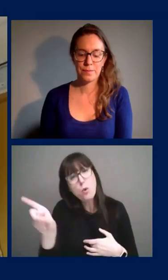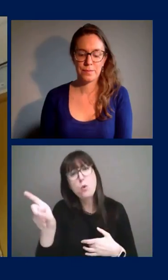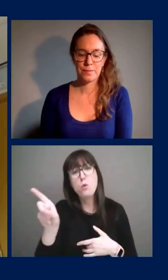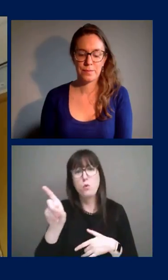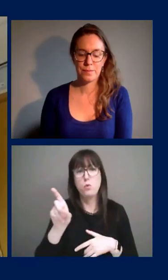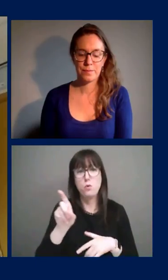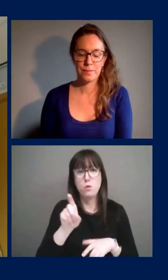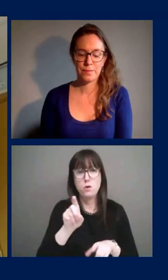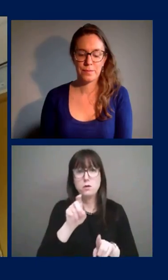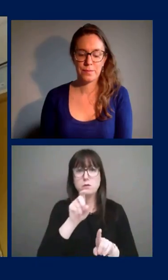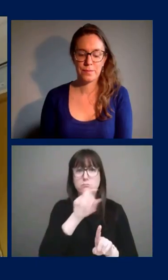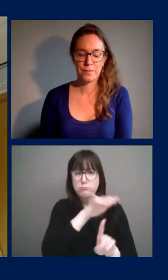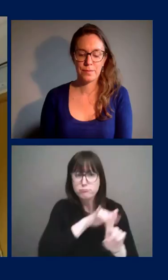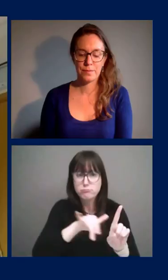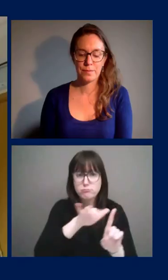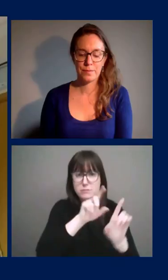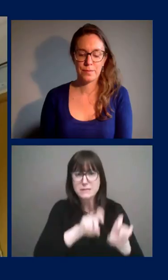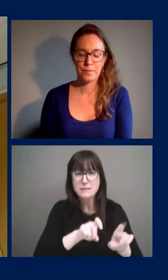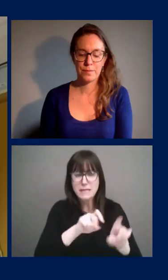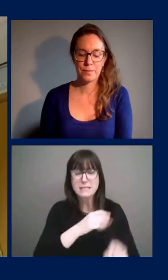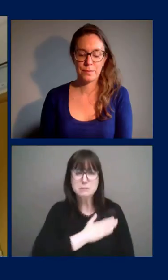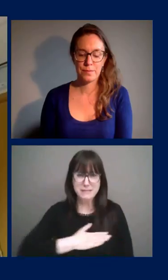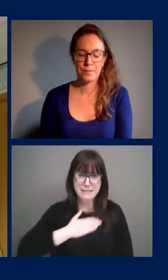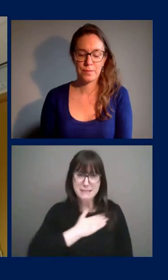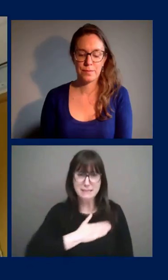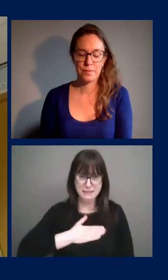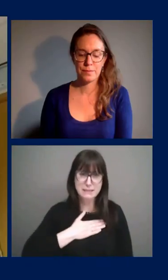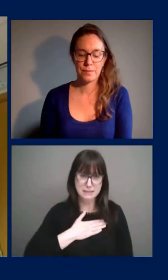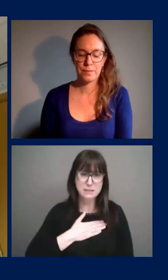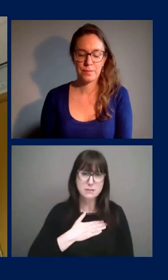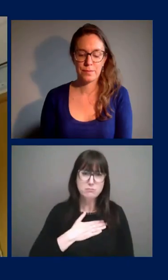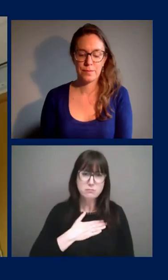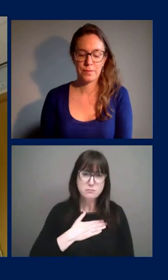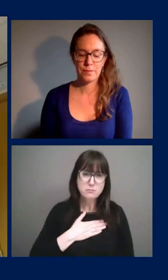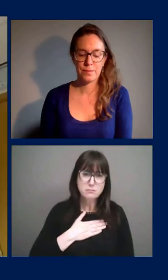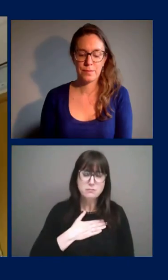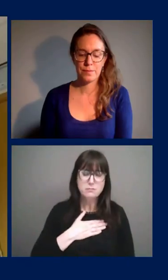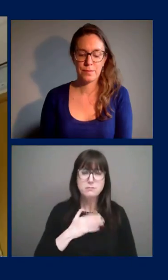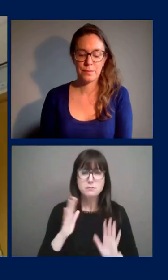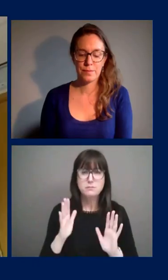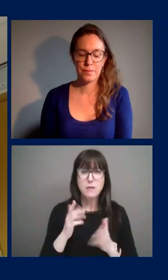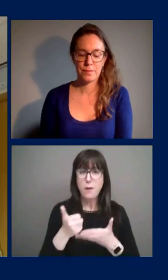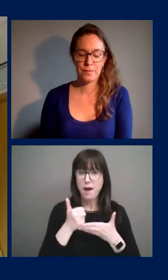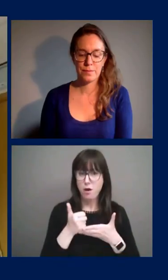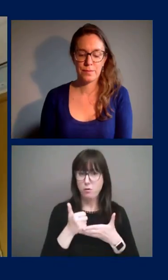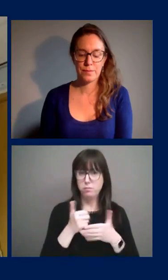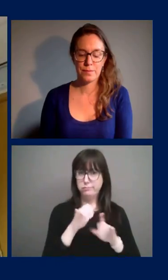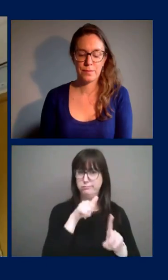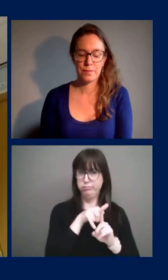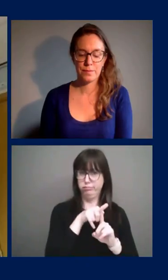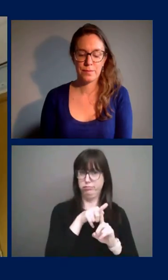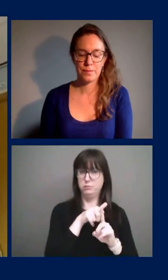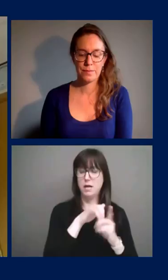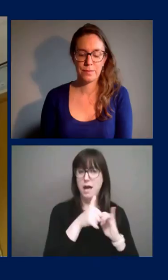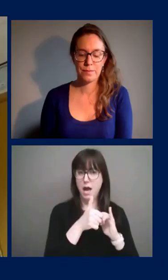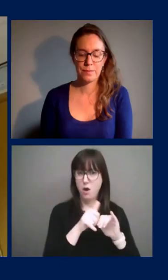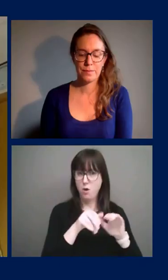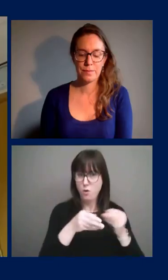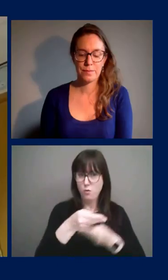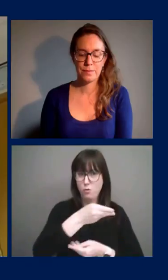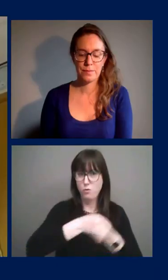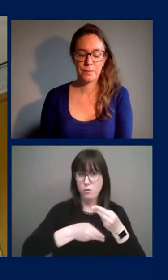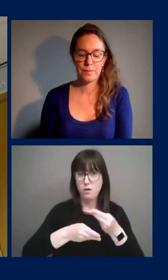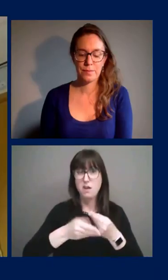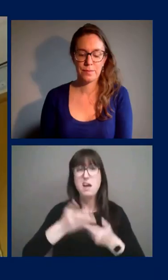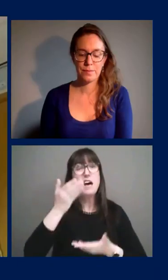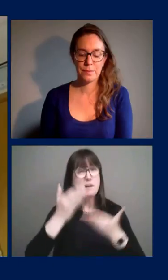to do your part, uh, by helping us identify each of those cases. And, and this is the way, you know, we'll work towards that really ambitious goal of